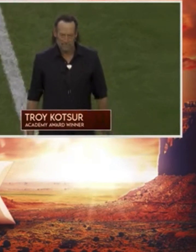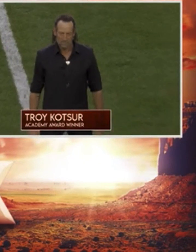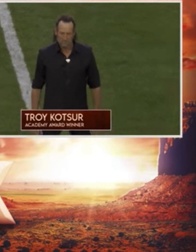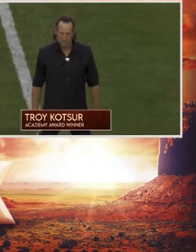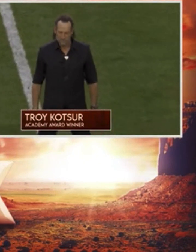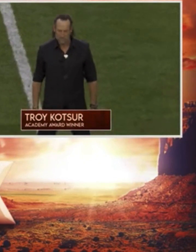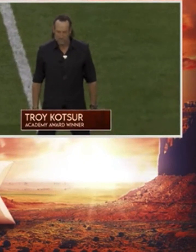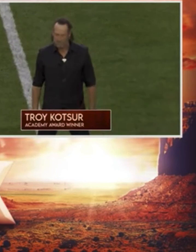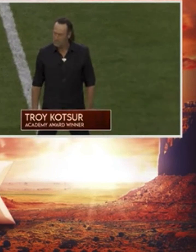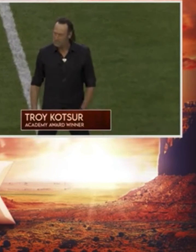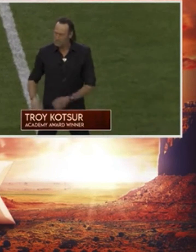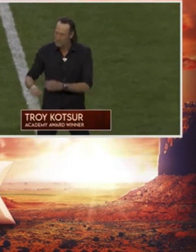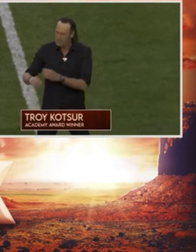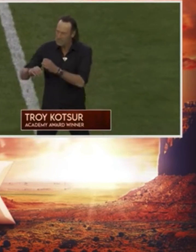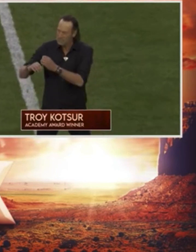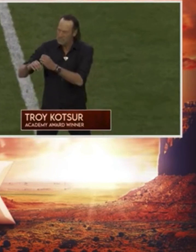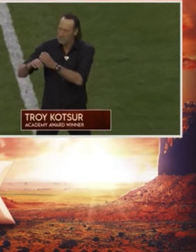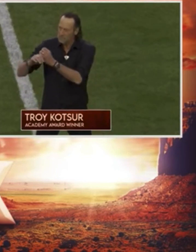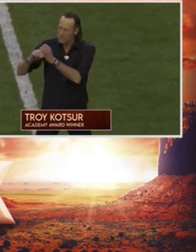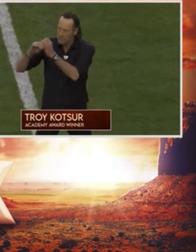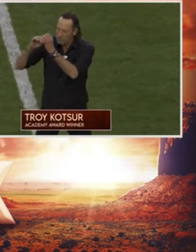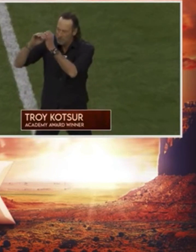Chris Stapleton.